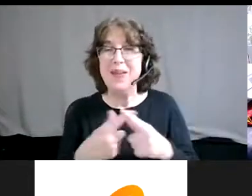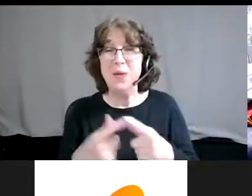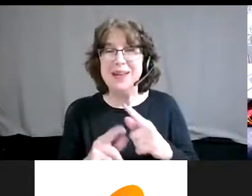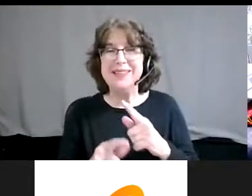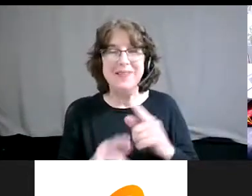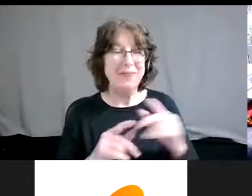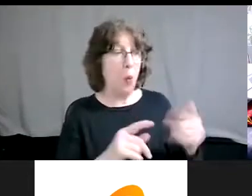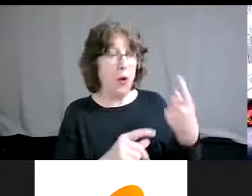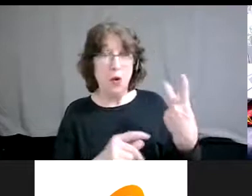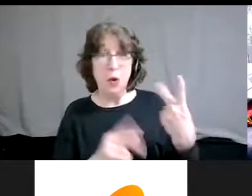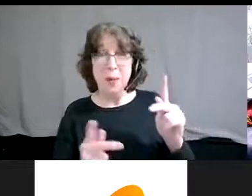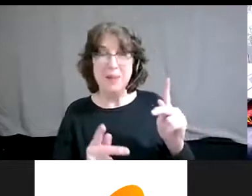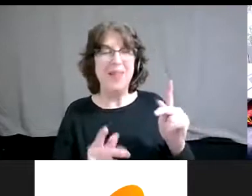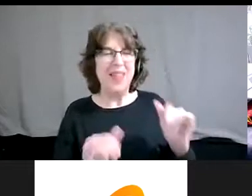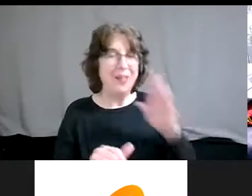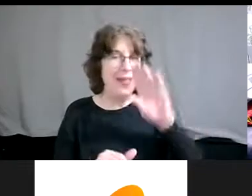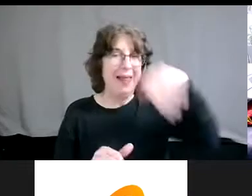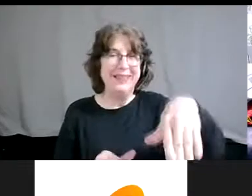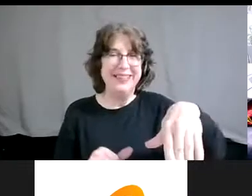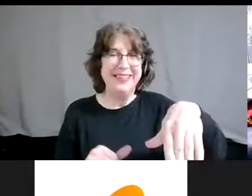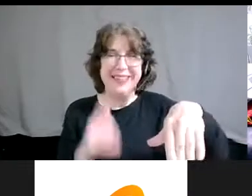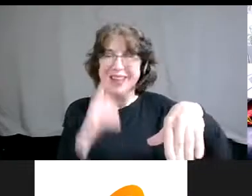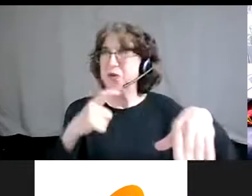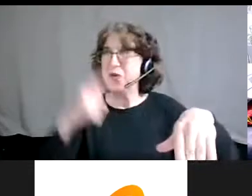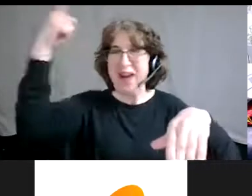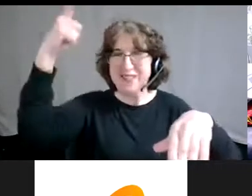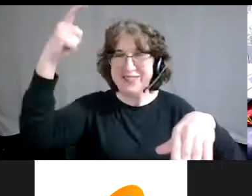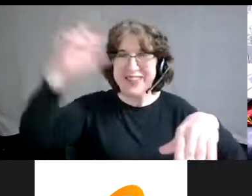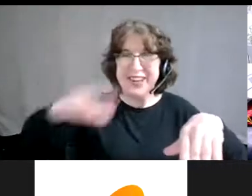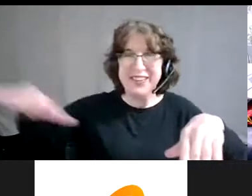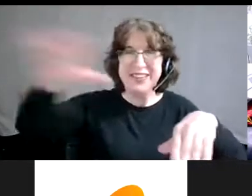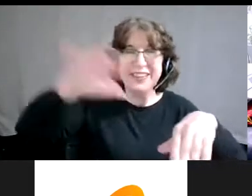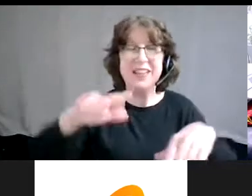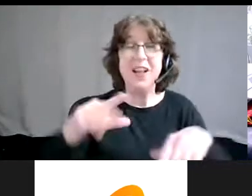space. And finally, Black Disabled Lives Matter.